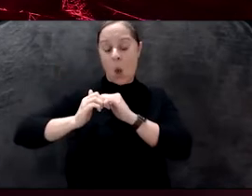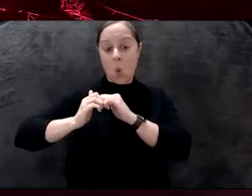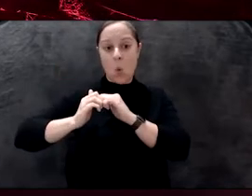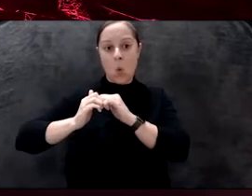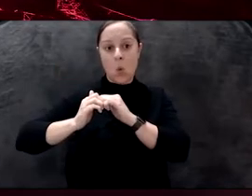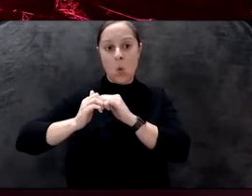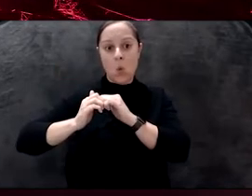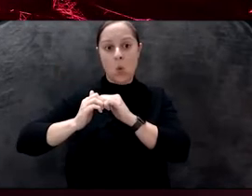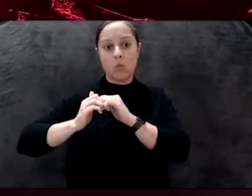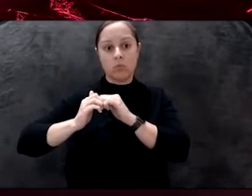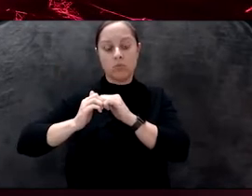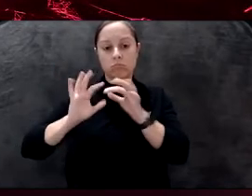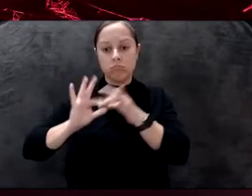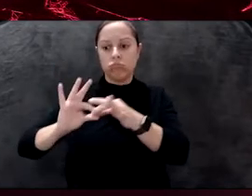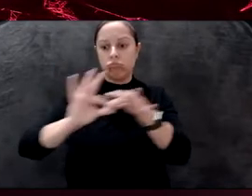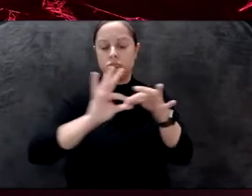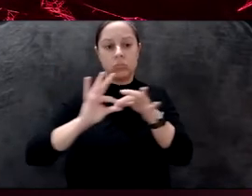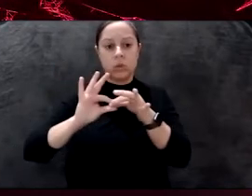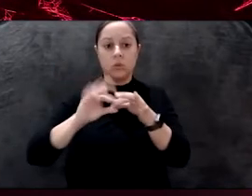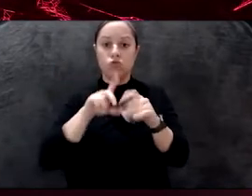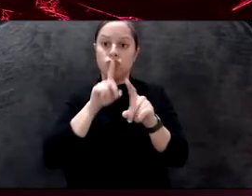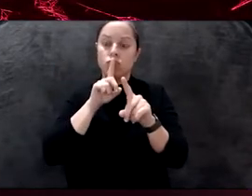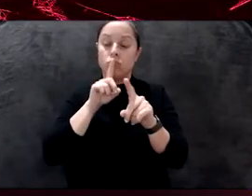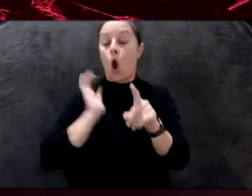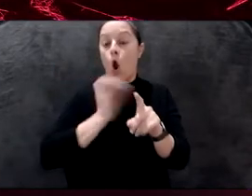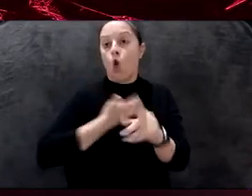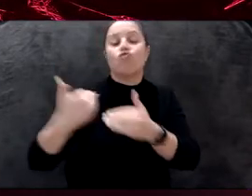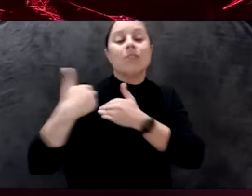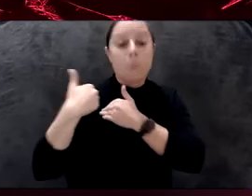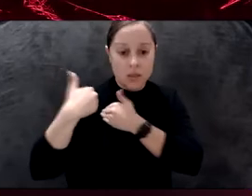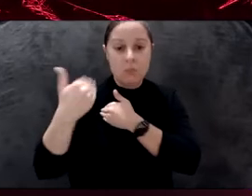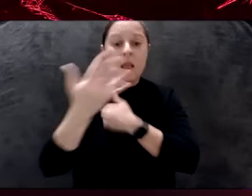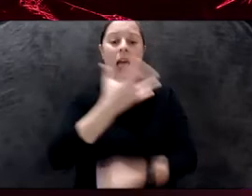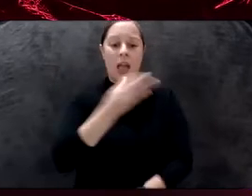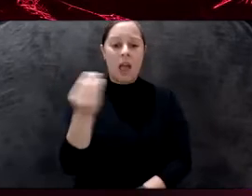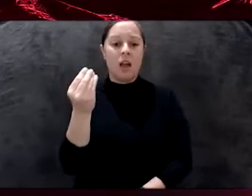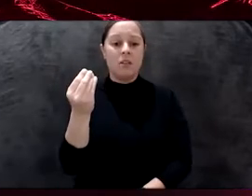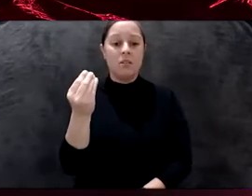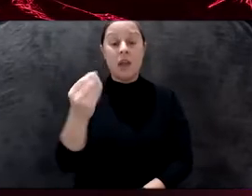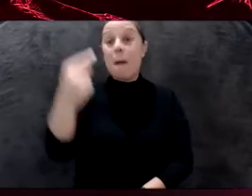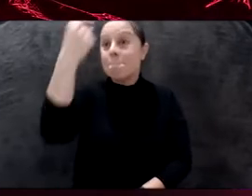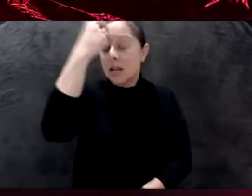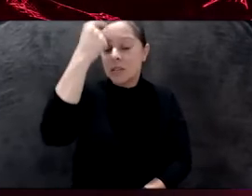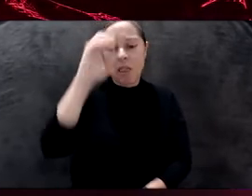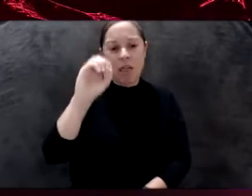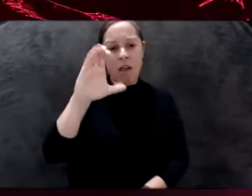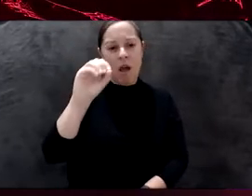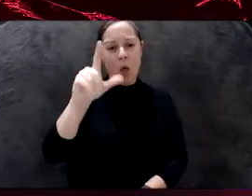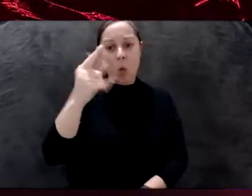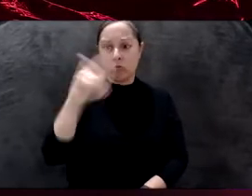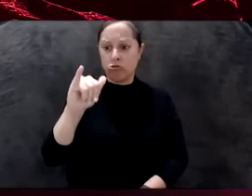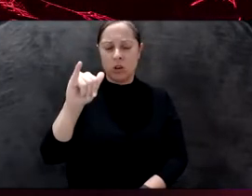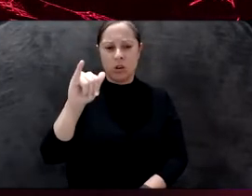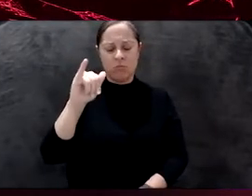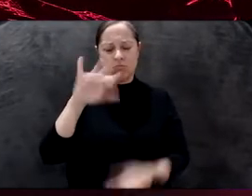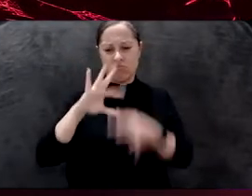to weave a new type of response ability, and the ability to response, and how much we are responsible for, uh, engaged with today.